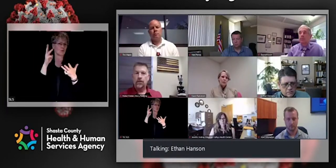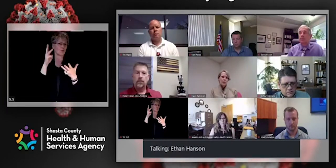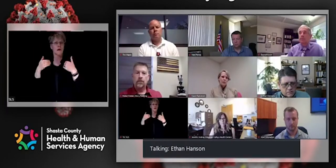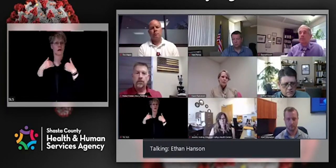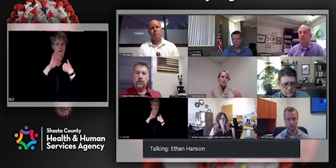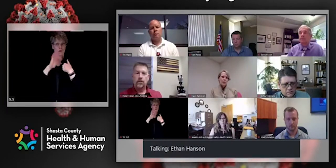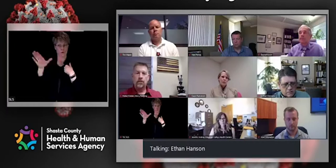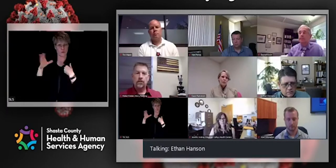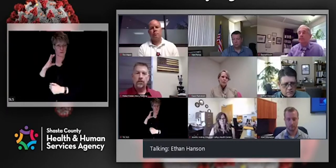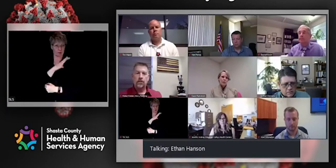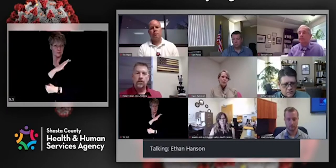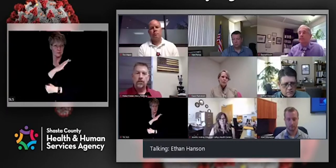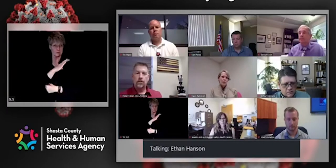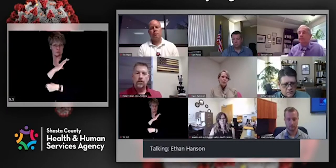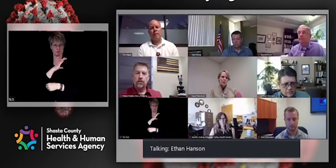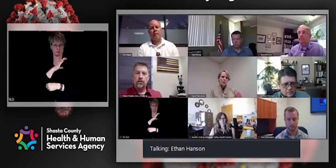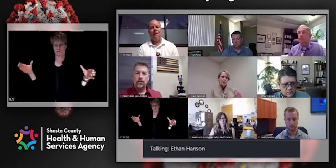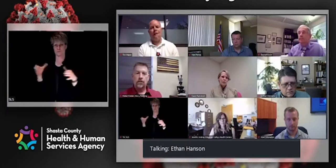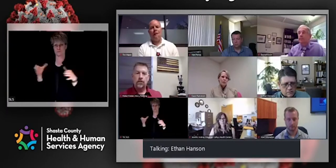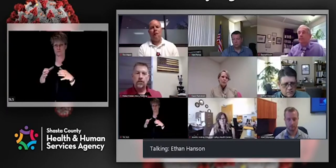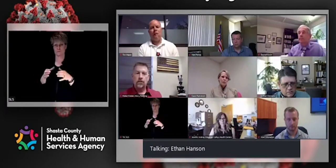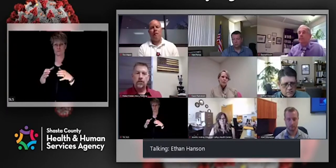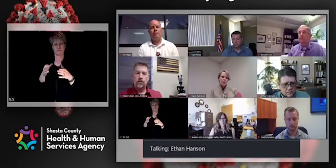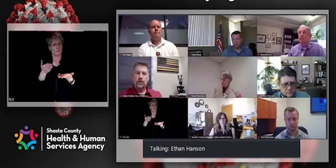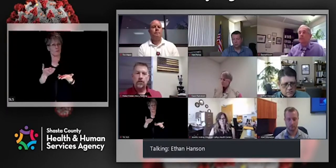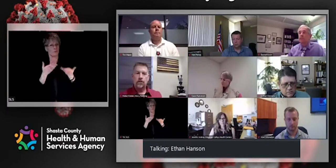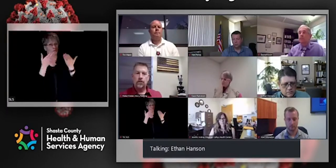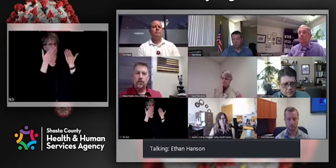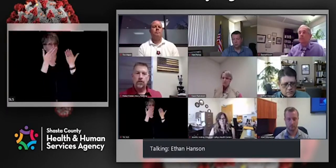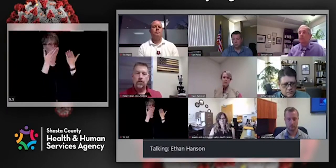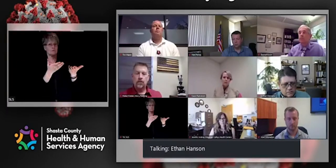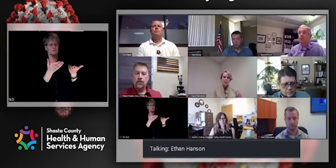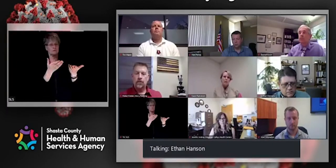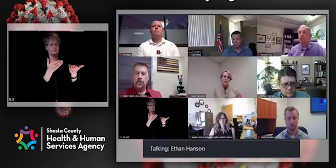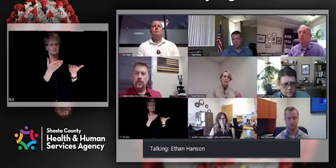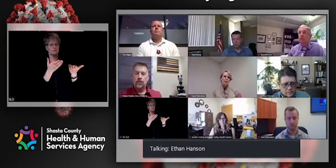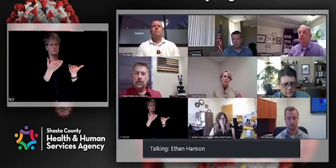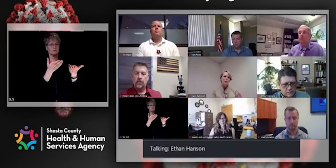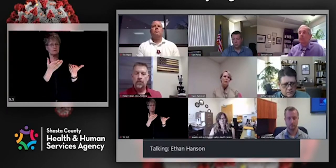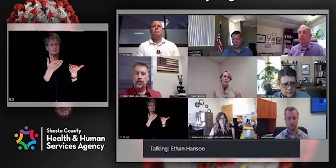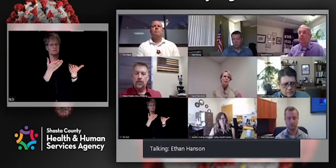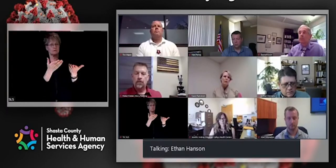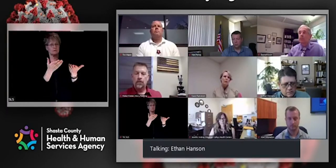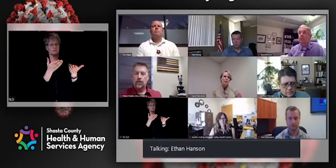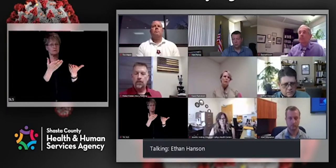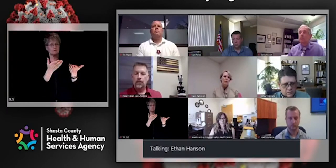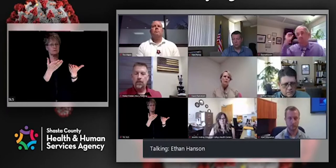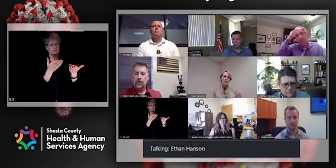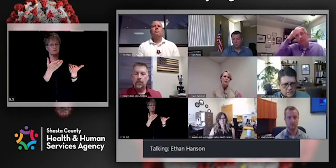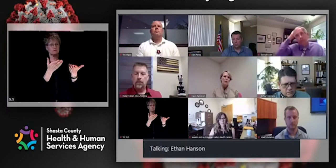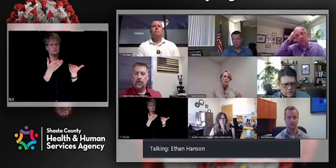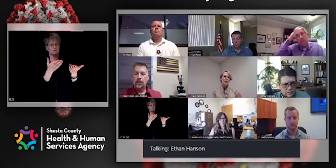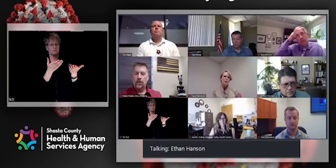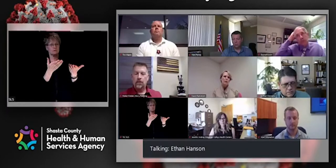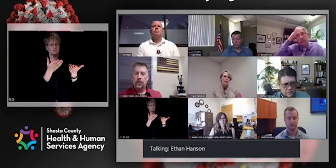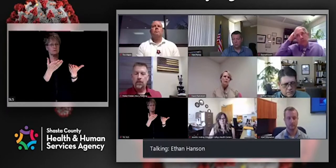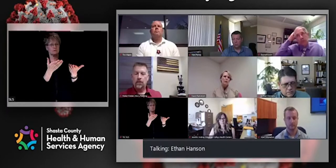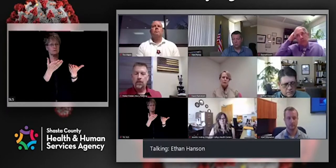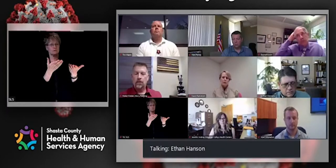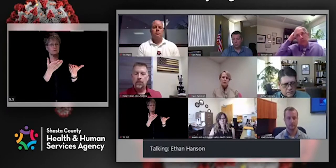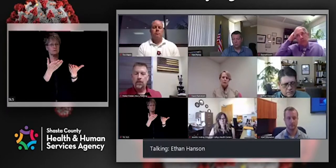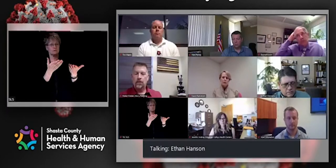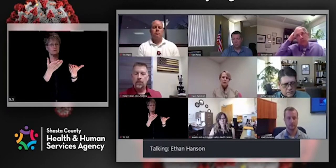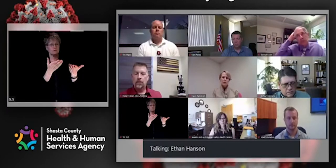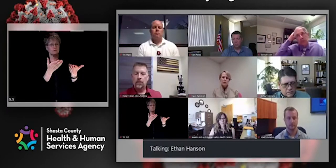have they come to you with a proposal to allow sports to potentially to